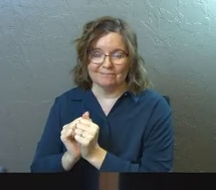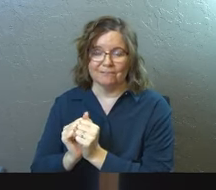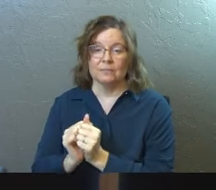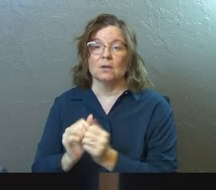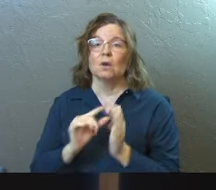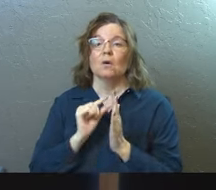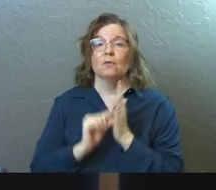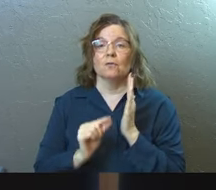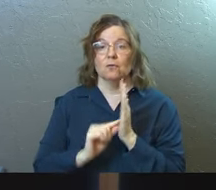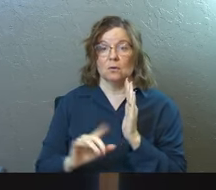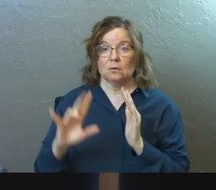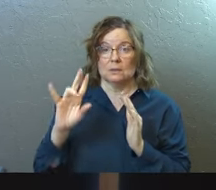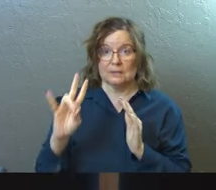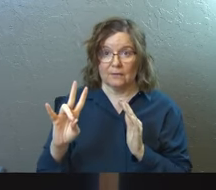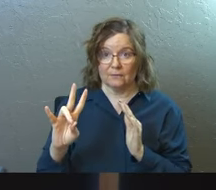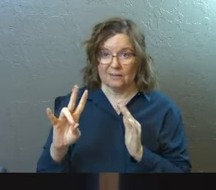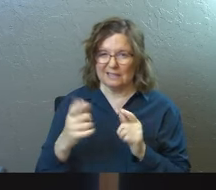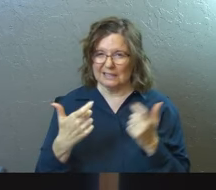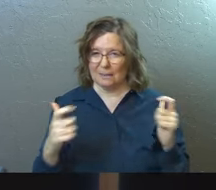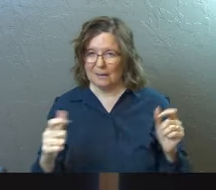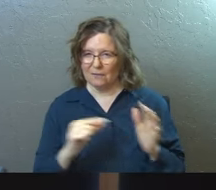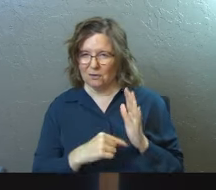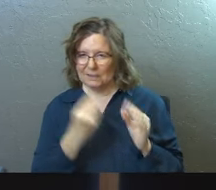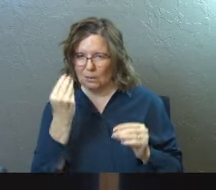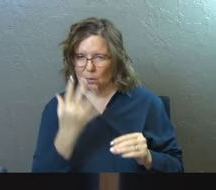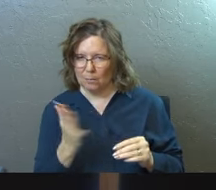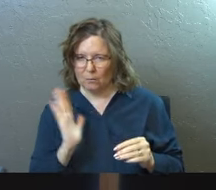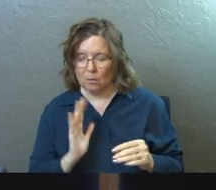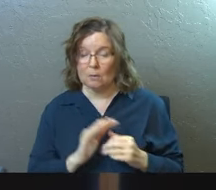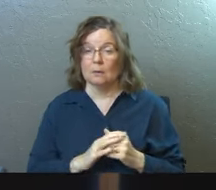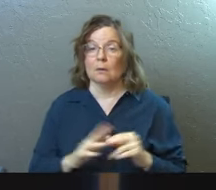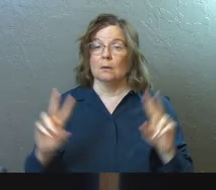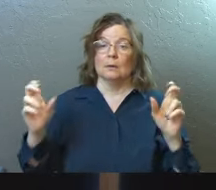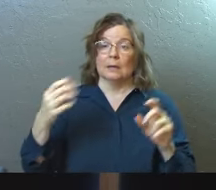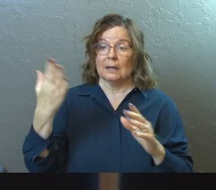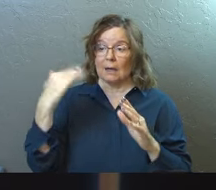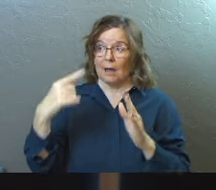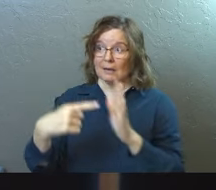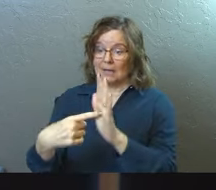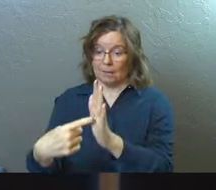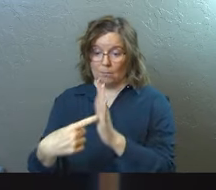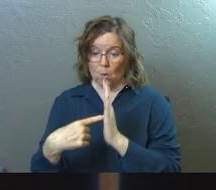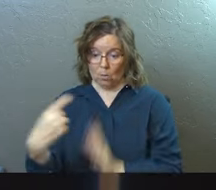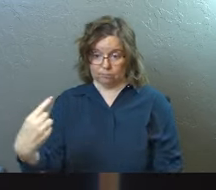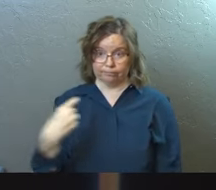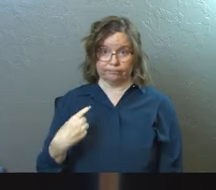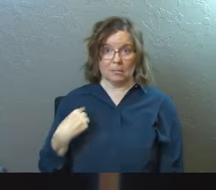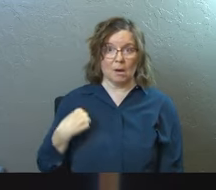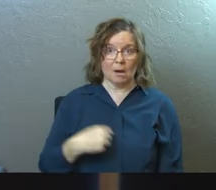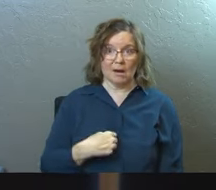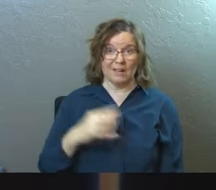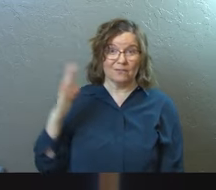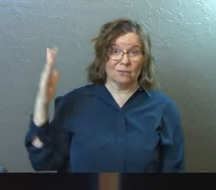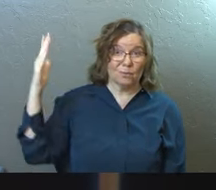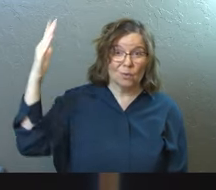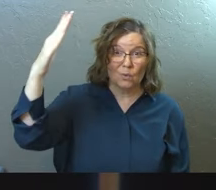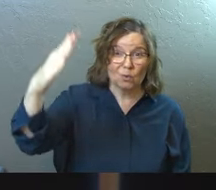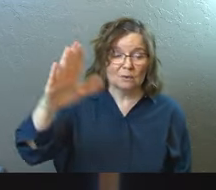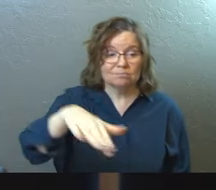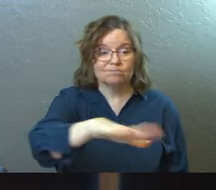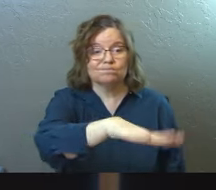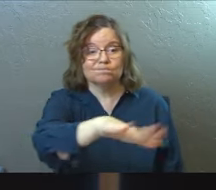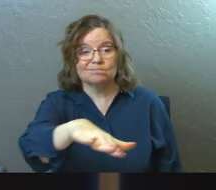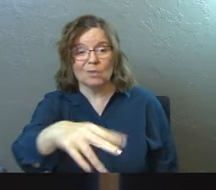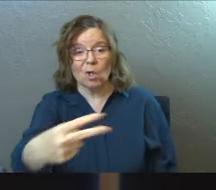7, here's one of these big verses that I told you about. So God can point to us in all future ages as